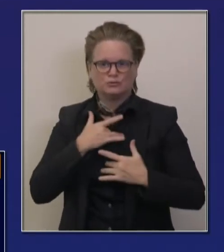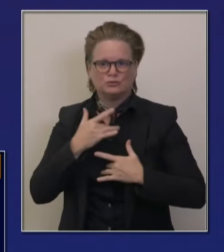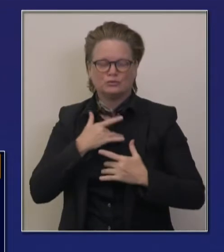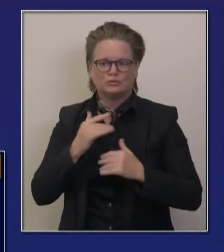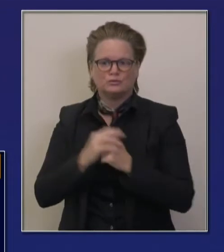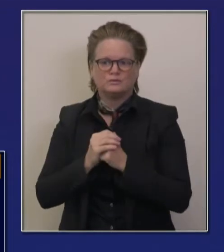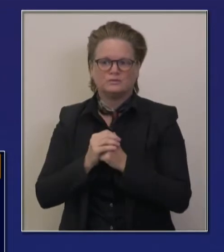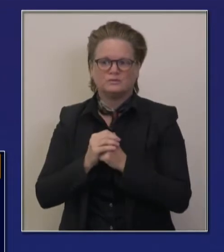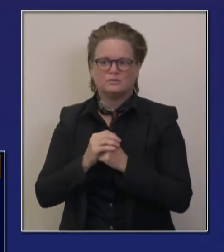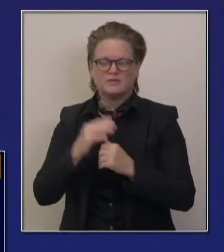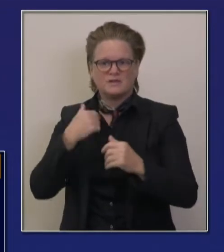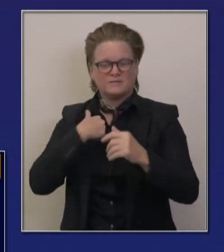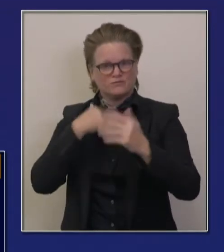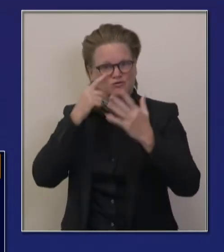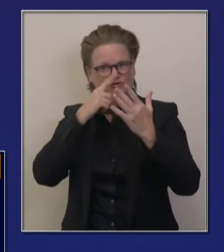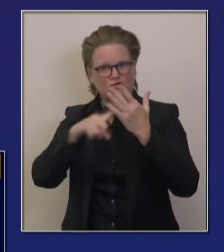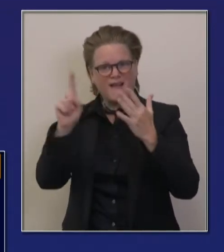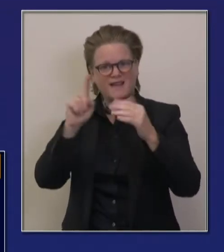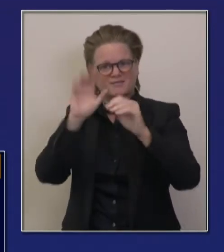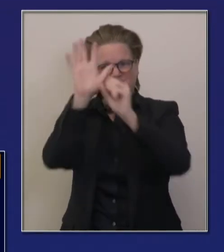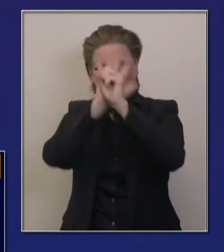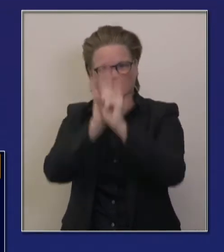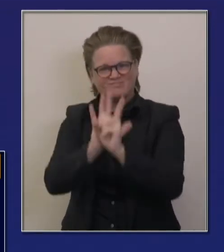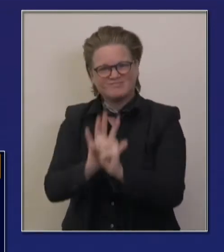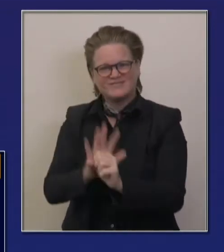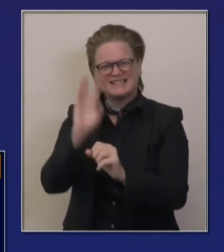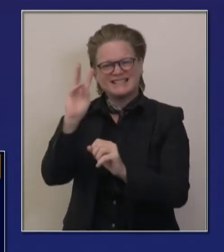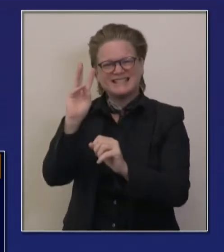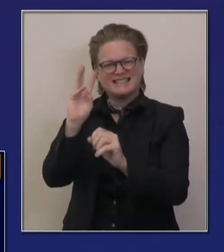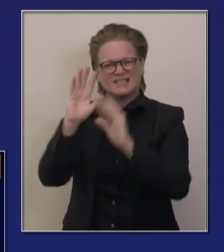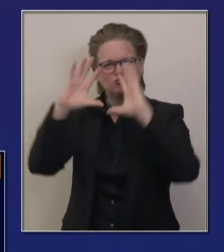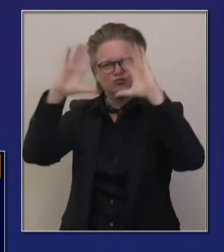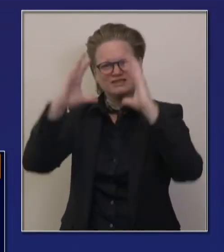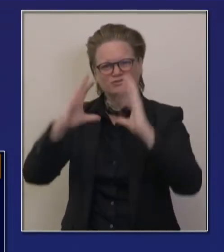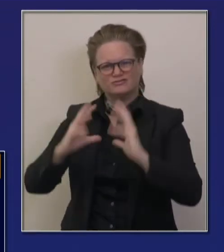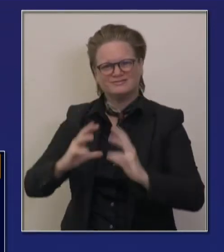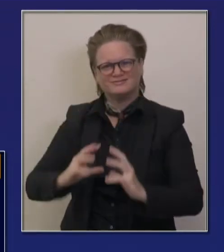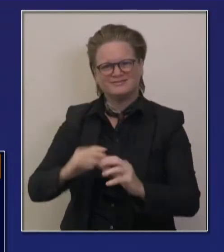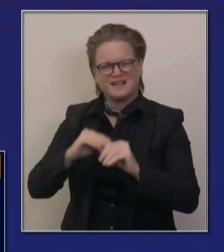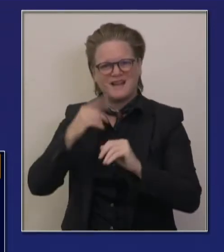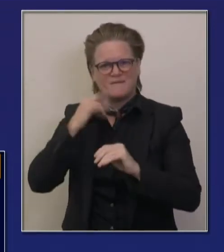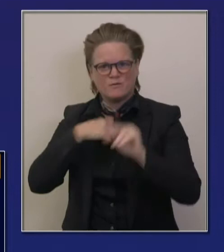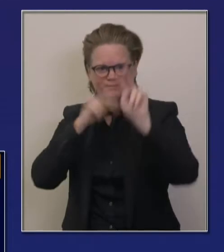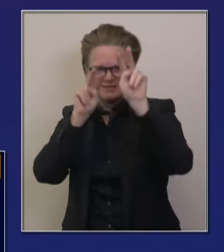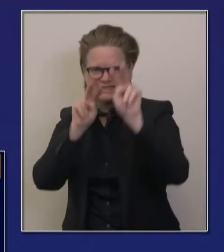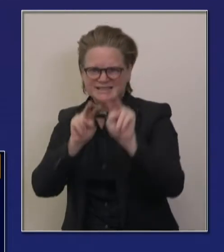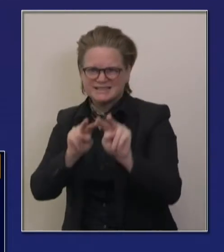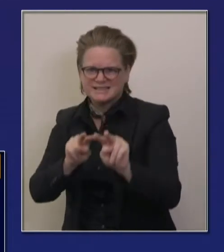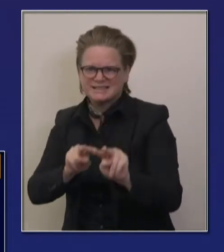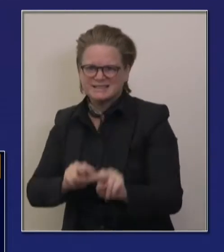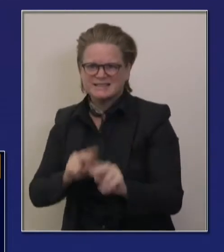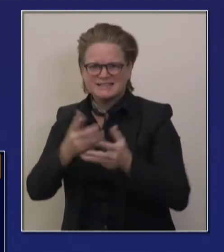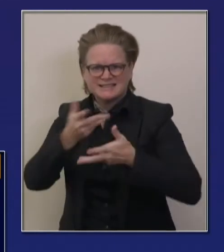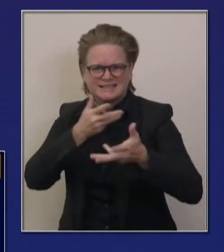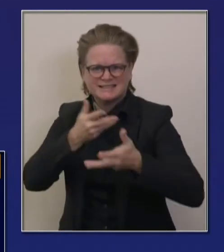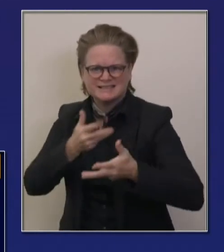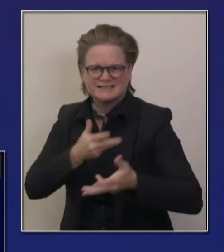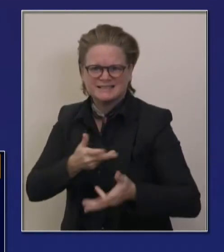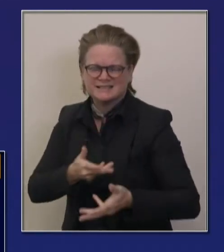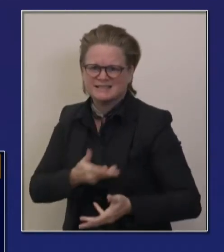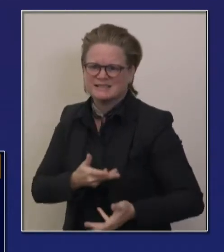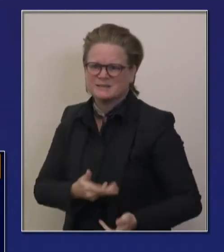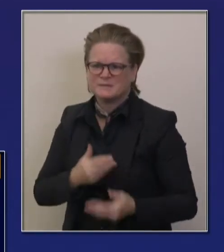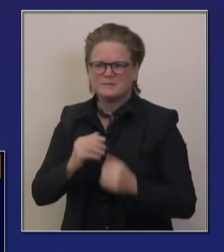by hospital, system by system. But in the aggregate, uh, we are currently in a position, uh, where we can absorb